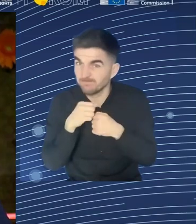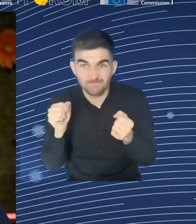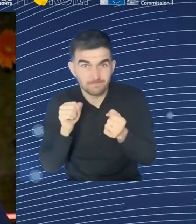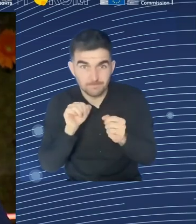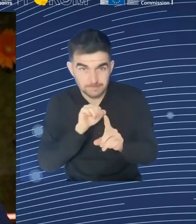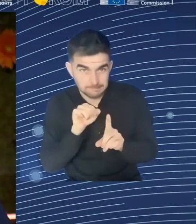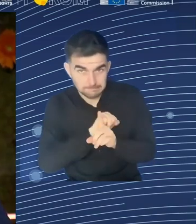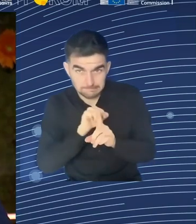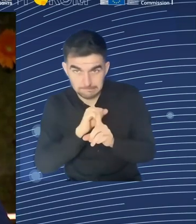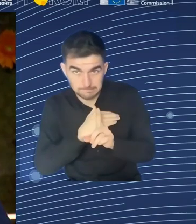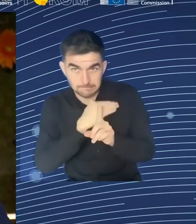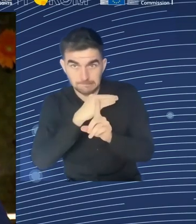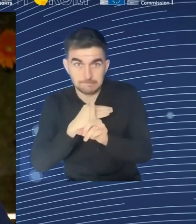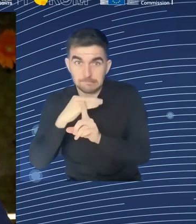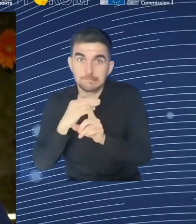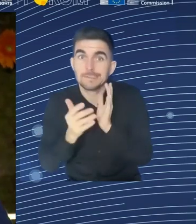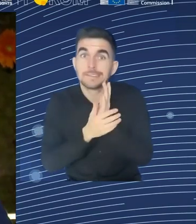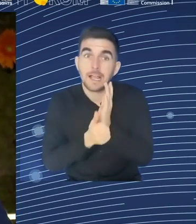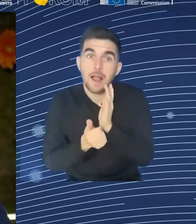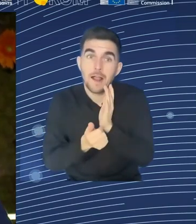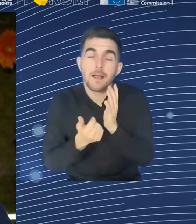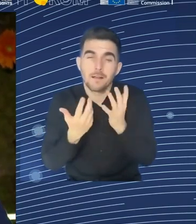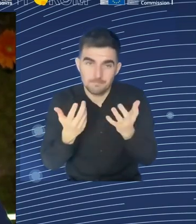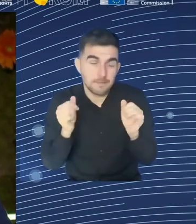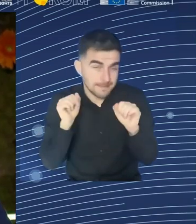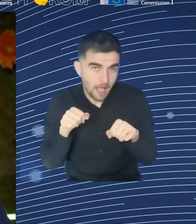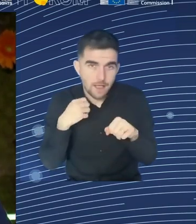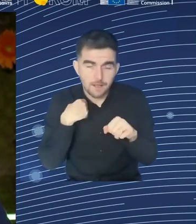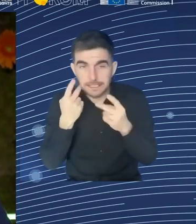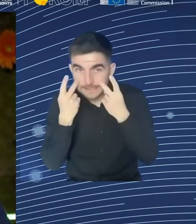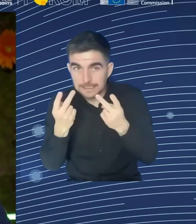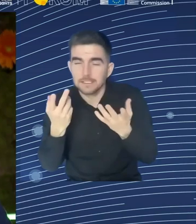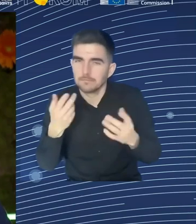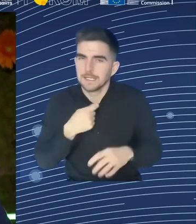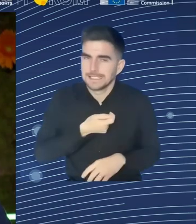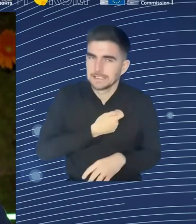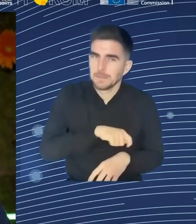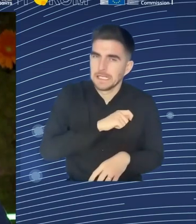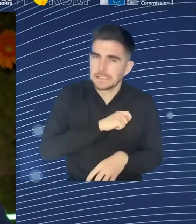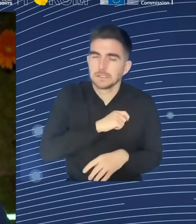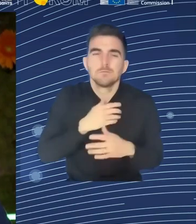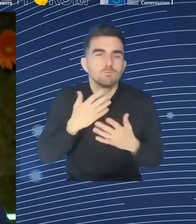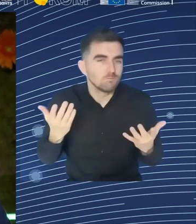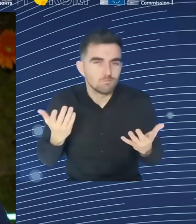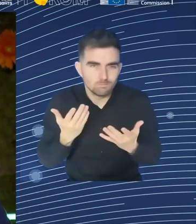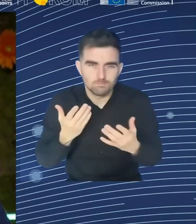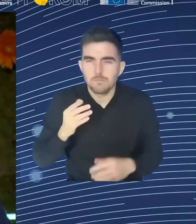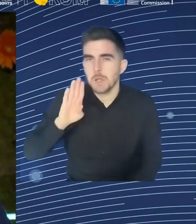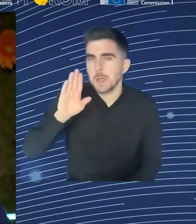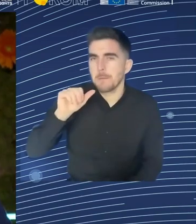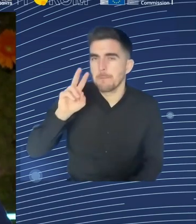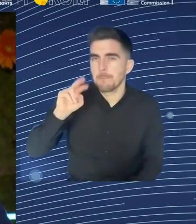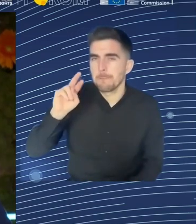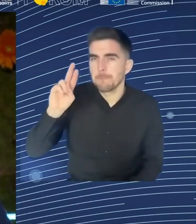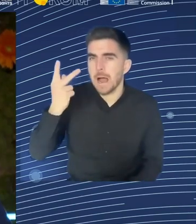Spain, that has been really a very, very heavy issue. Right? So what they say, and they are really AI